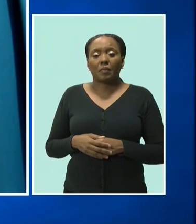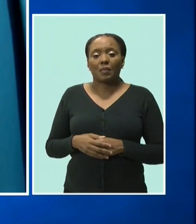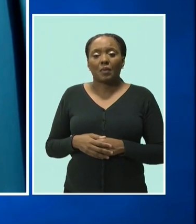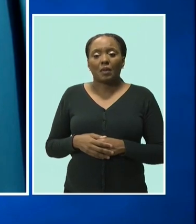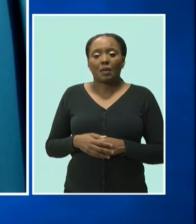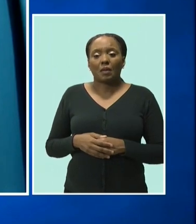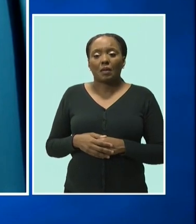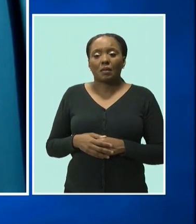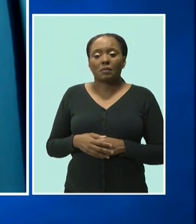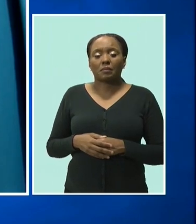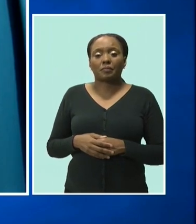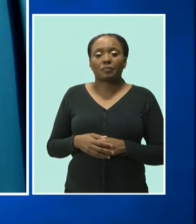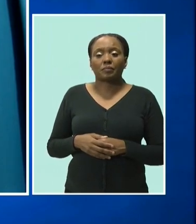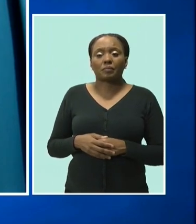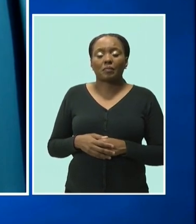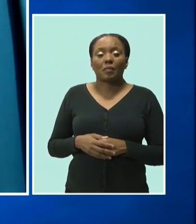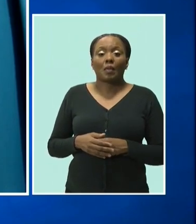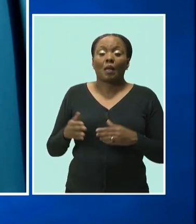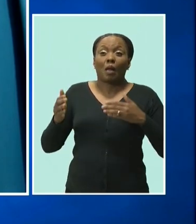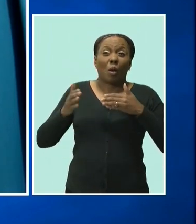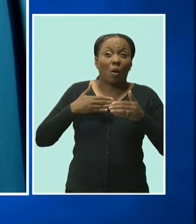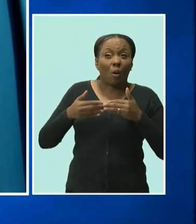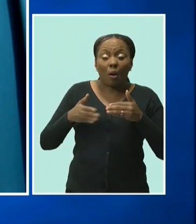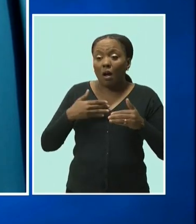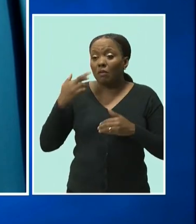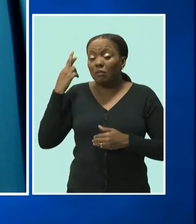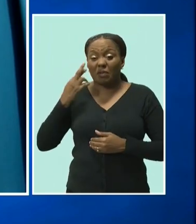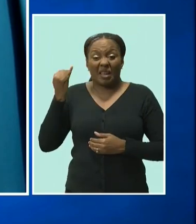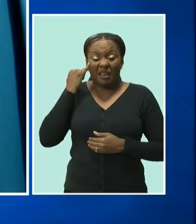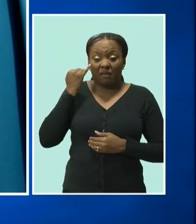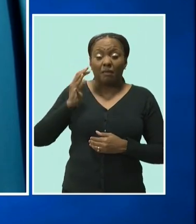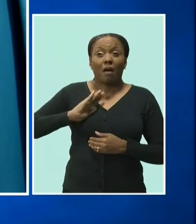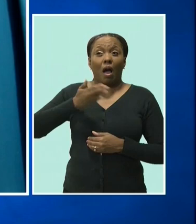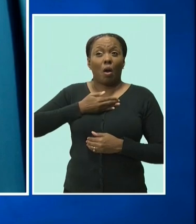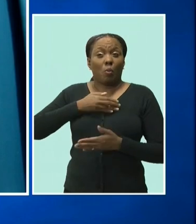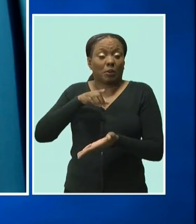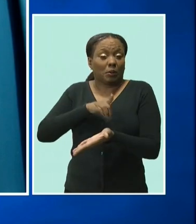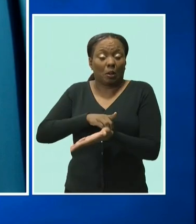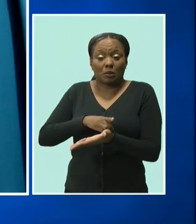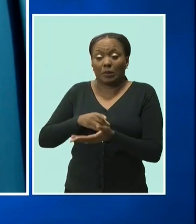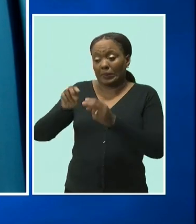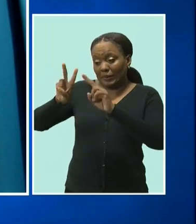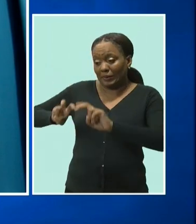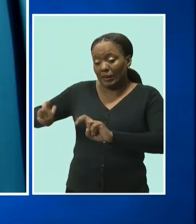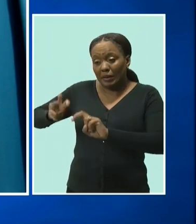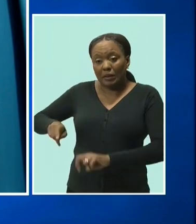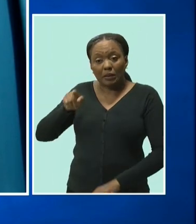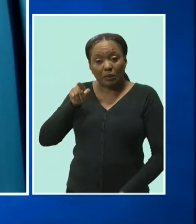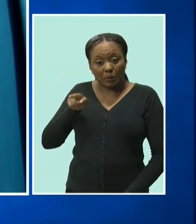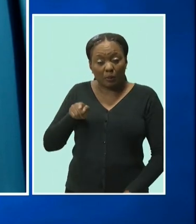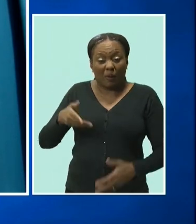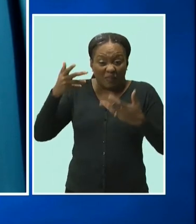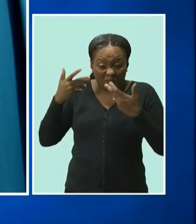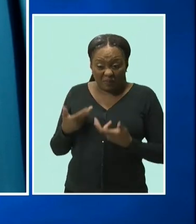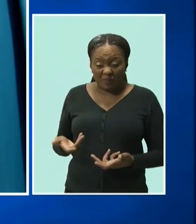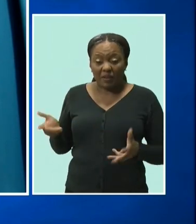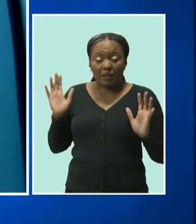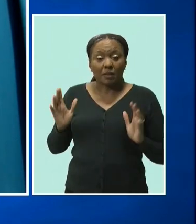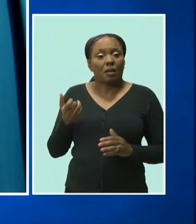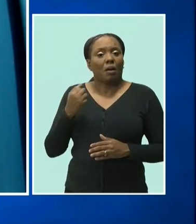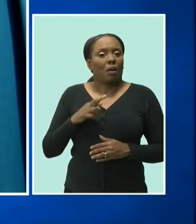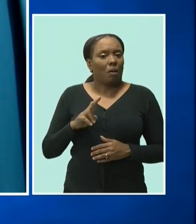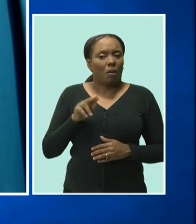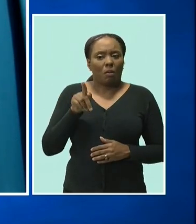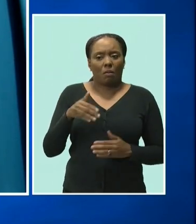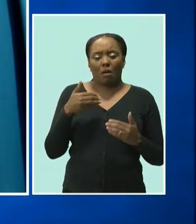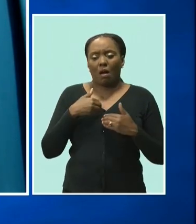if, for whatever reason, a medical assessor has assessed you or you are demonstrating symptoms in keeping with a